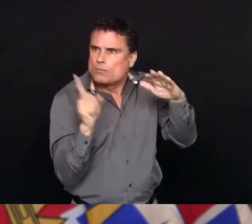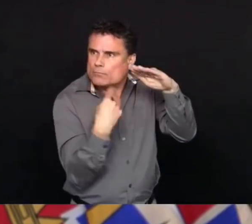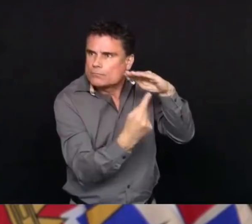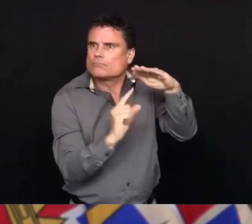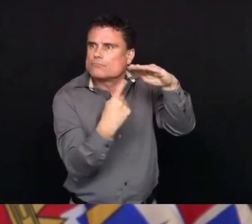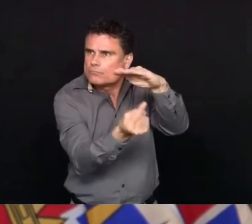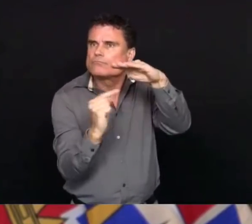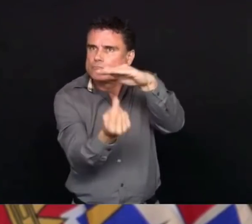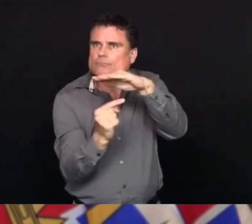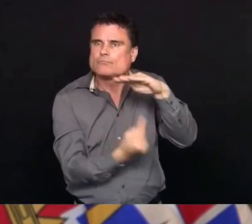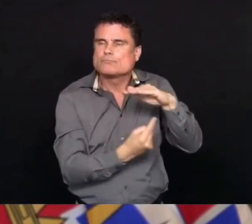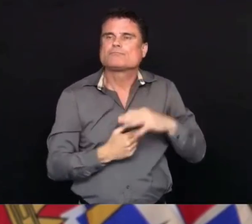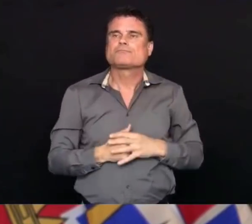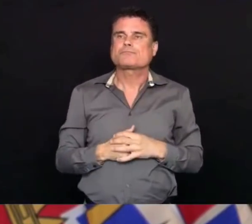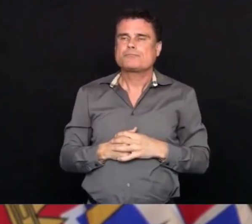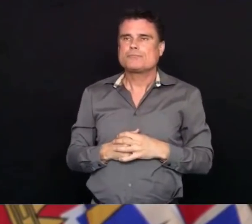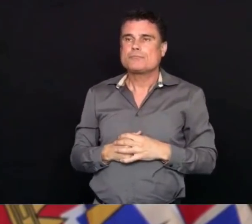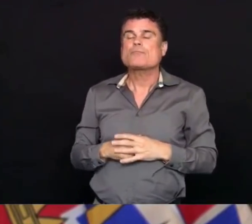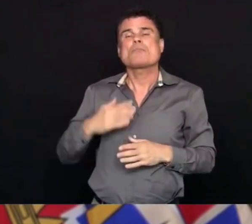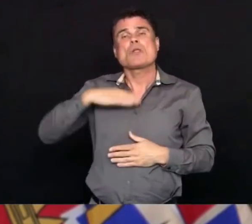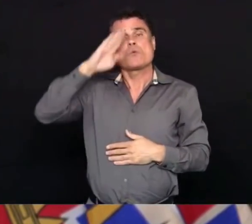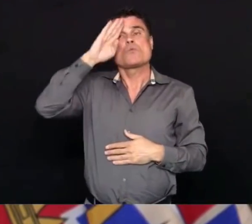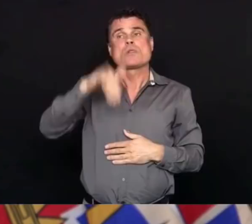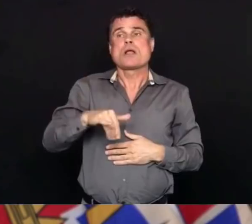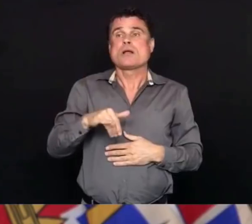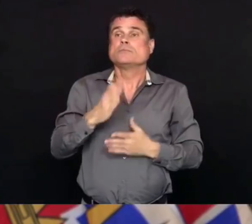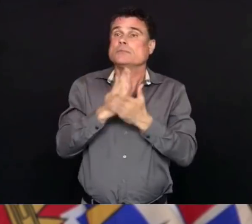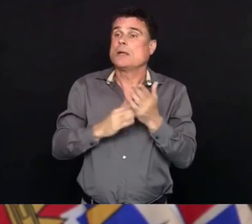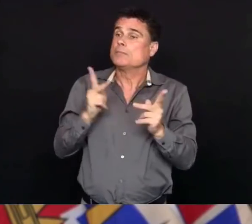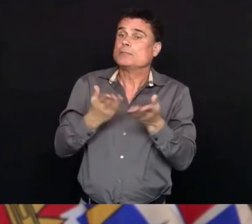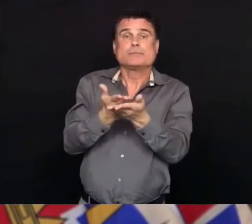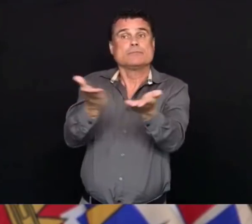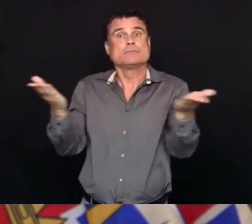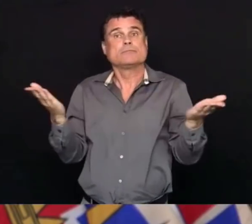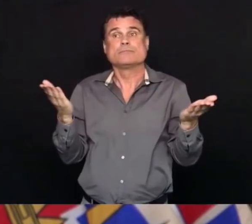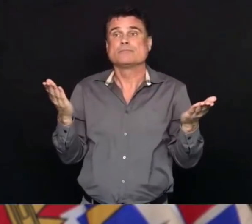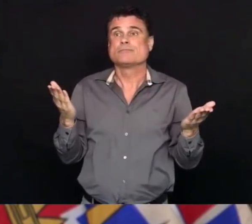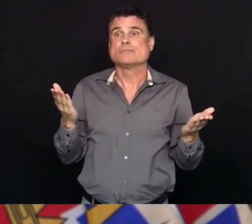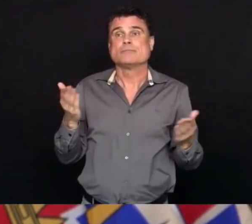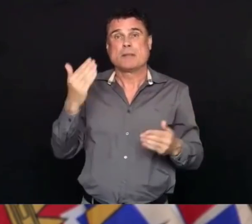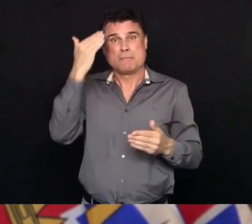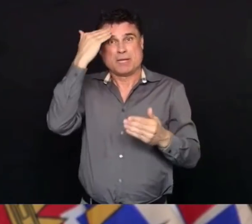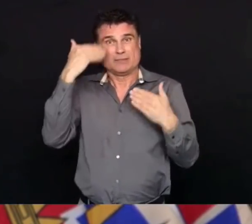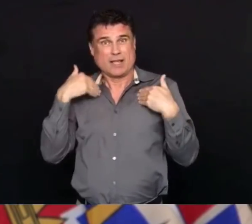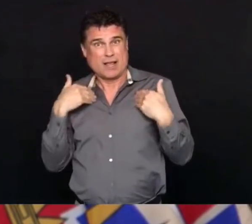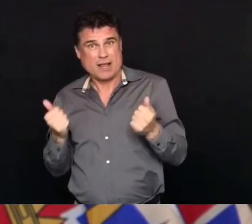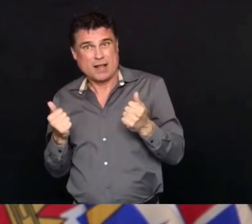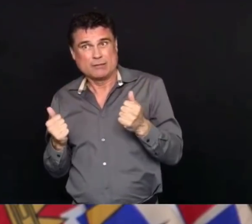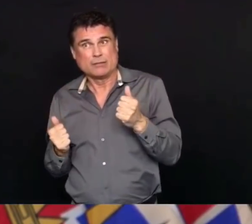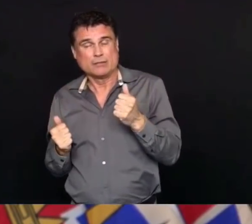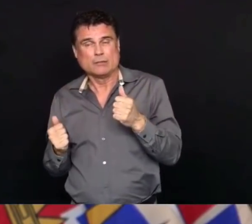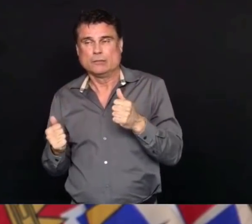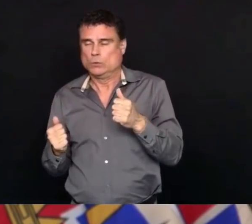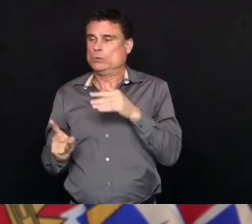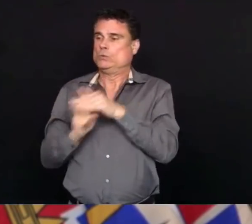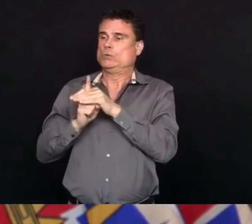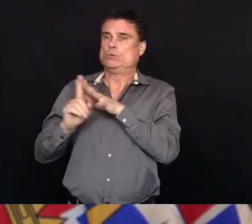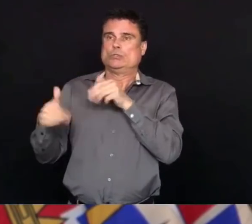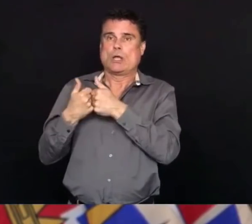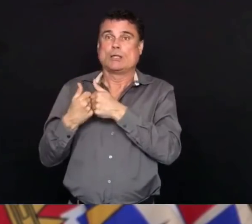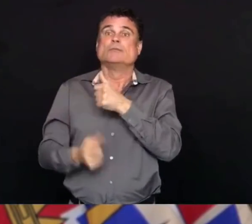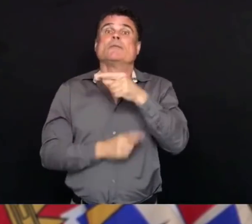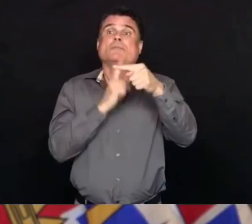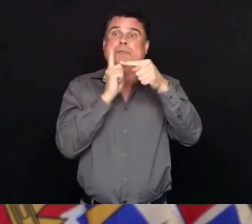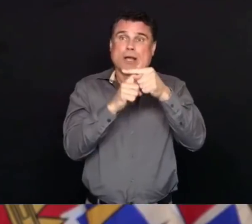concerns around substance use, are able to get the support they need to effectively isolate but also to care